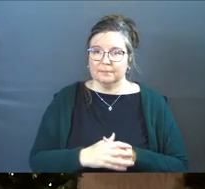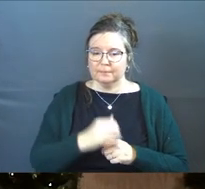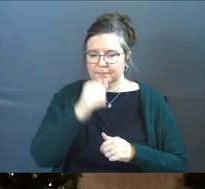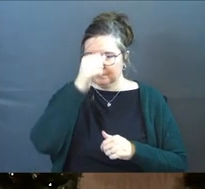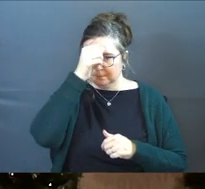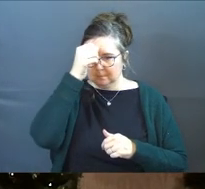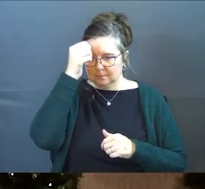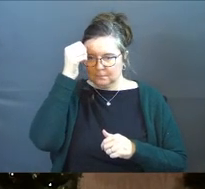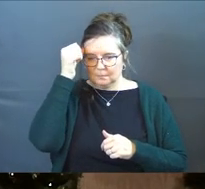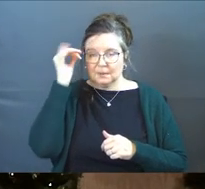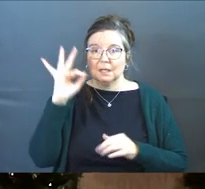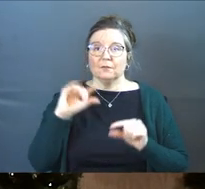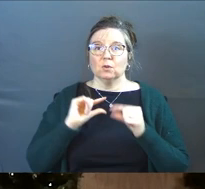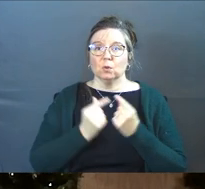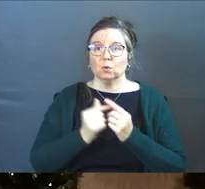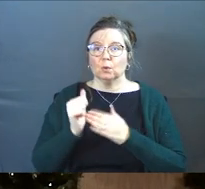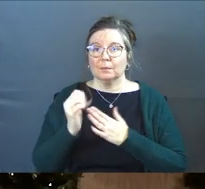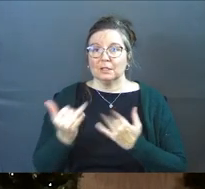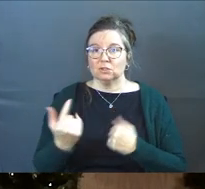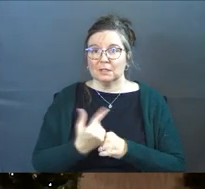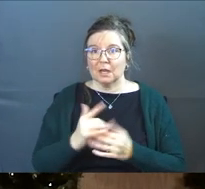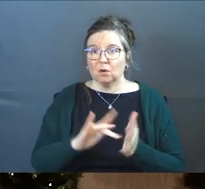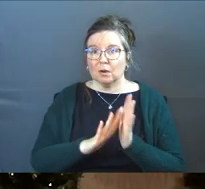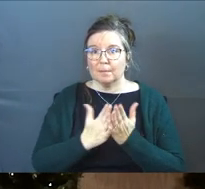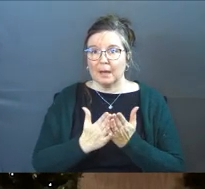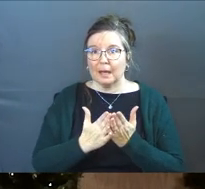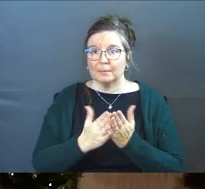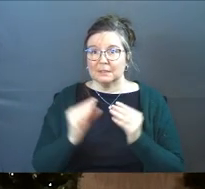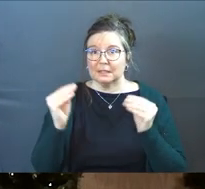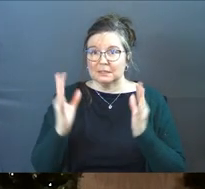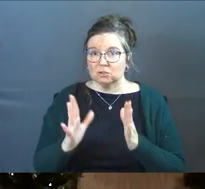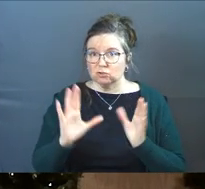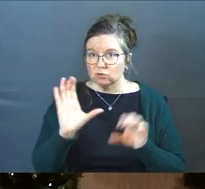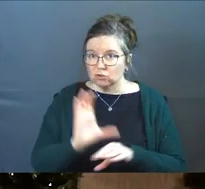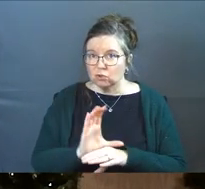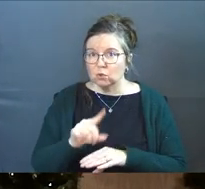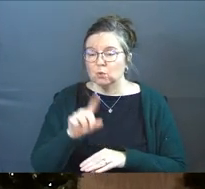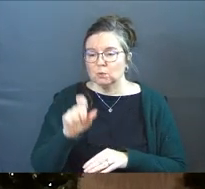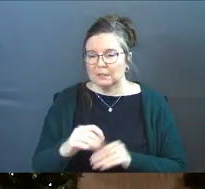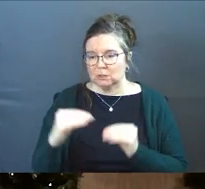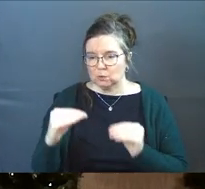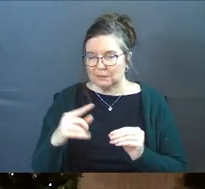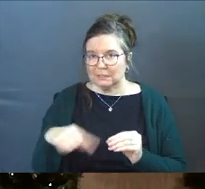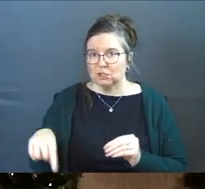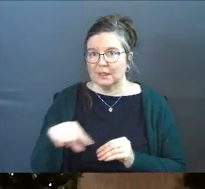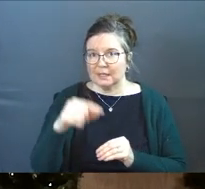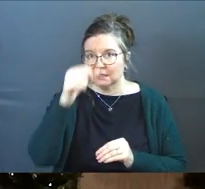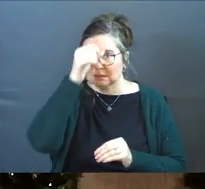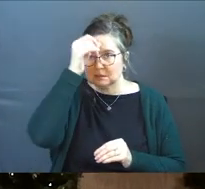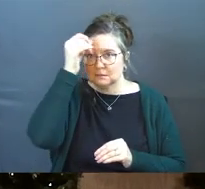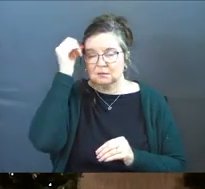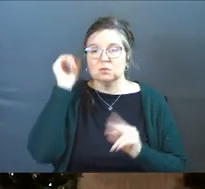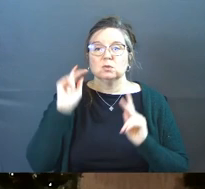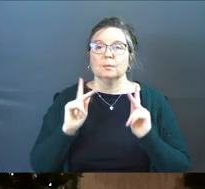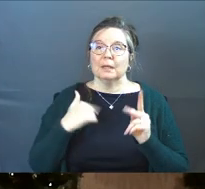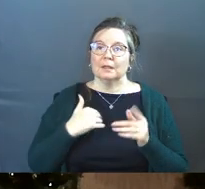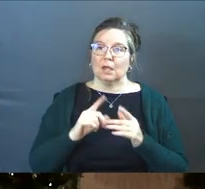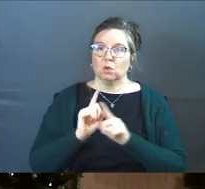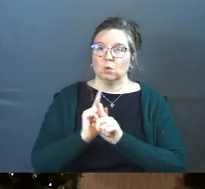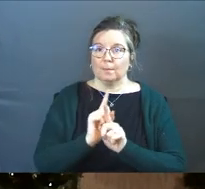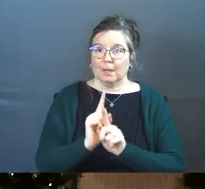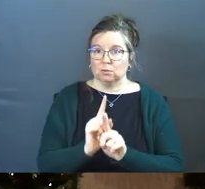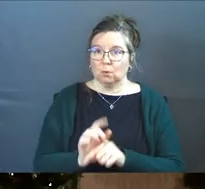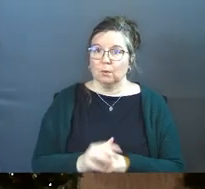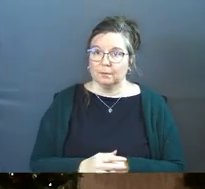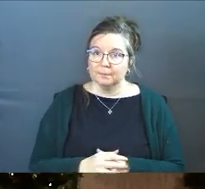If you're group leaders today and Bible study teachers in our church, you need to teach this to the people that you mentor.